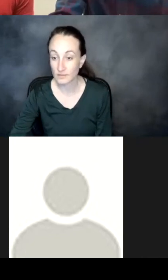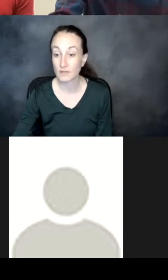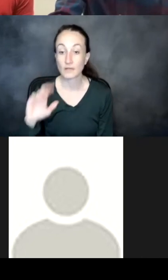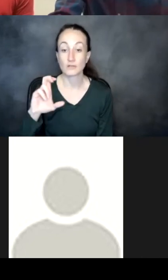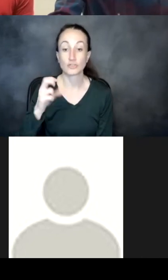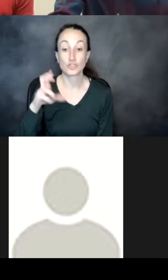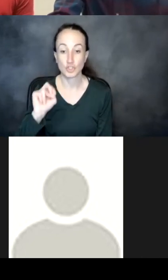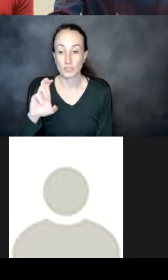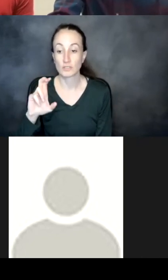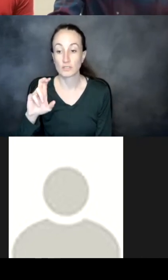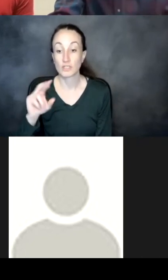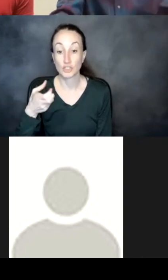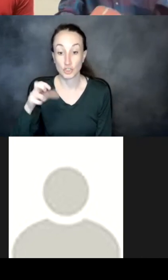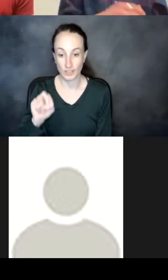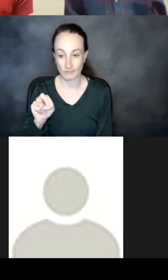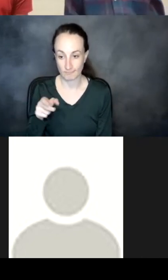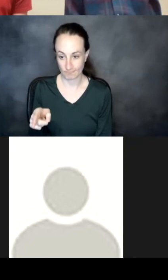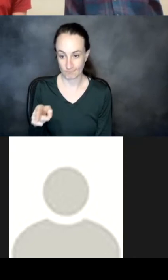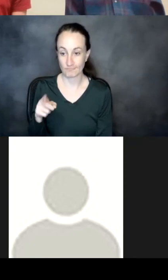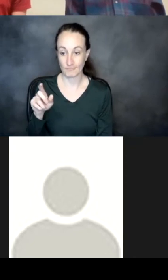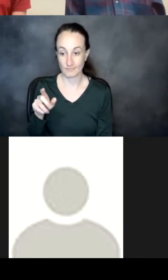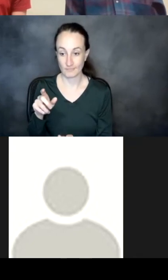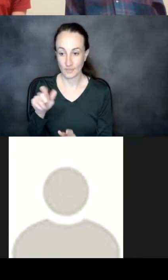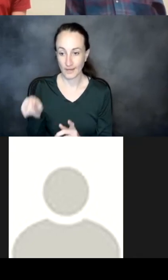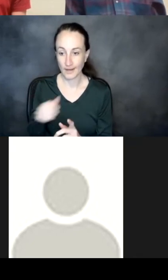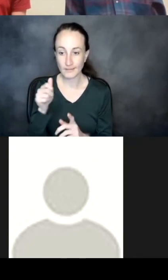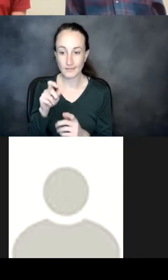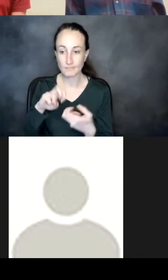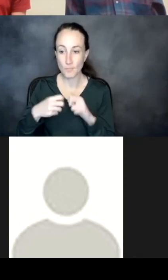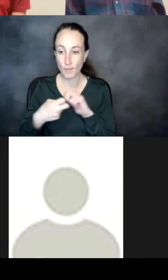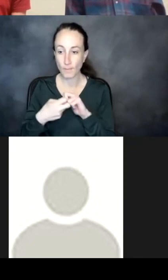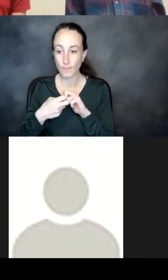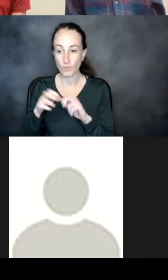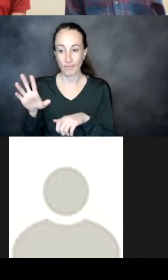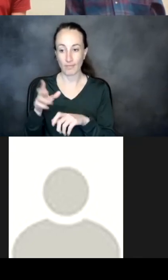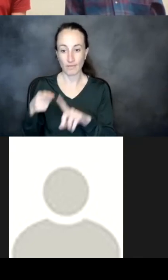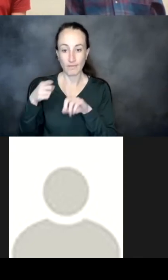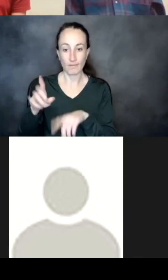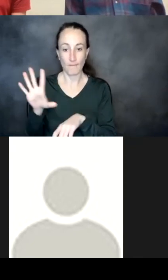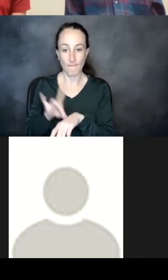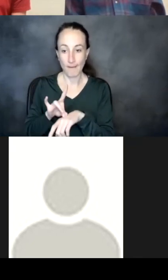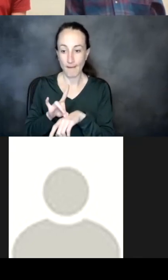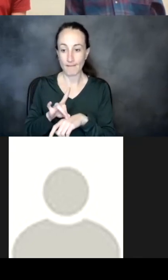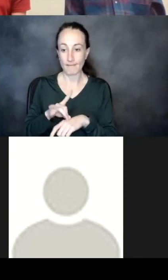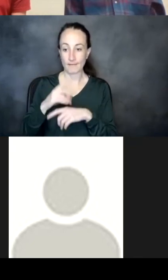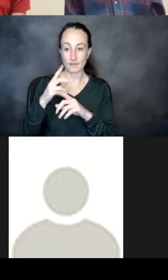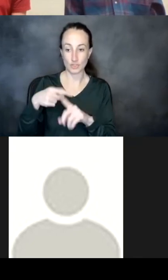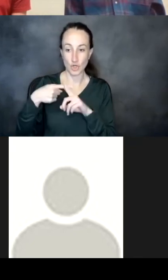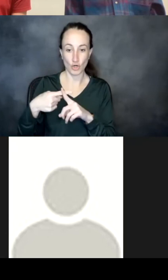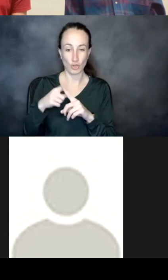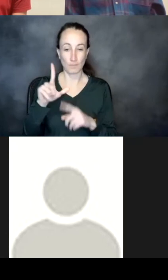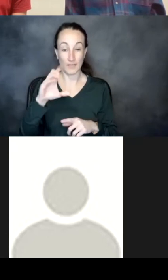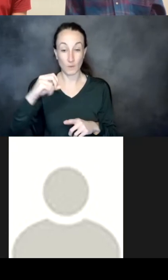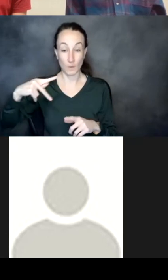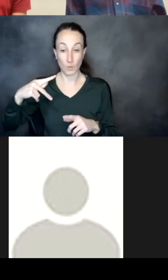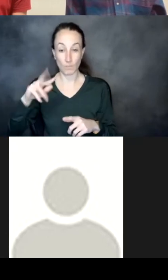with the binding target being very loop rich um i don't know if